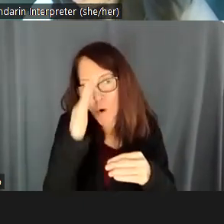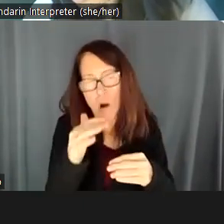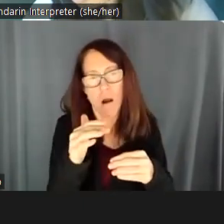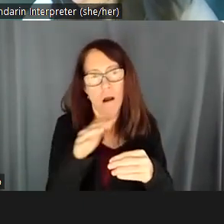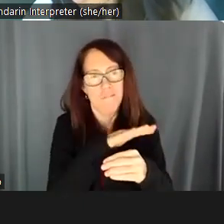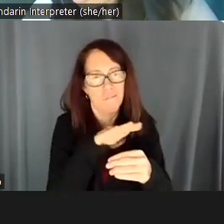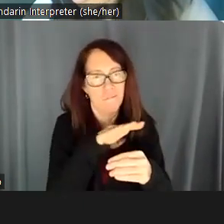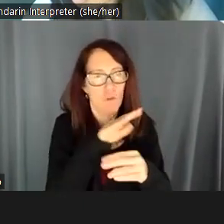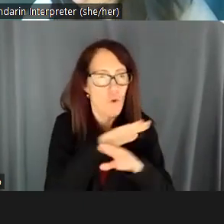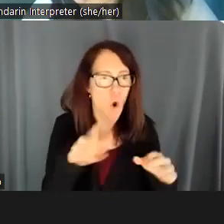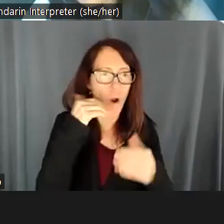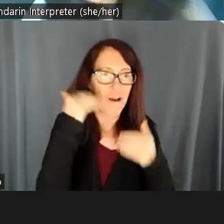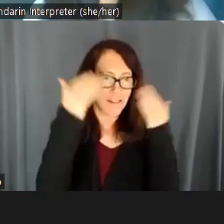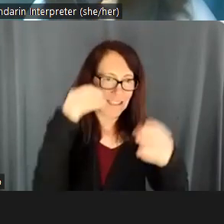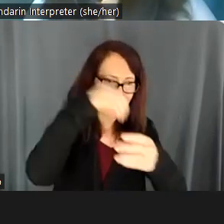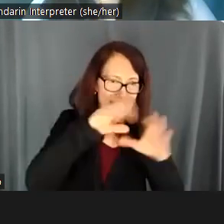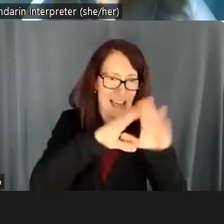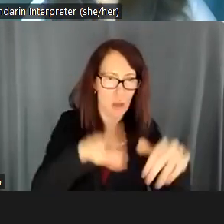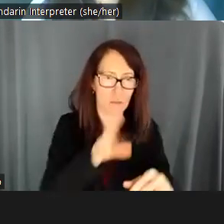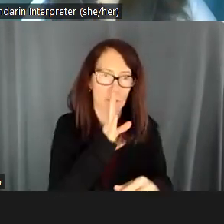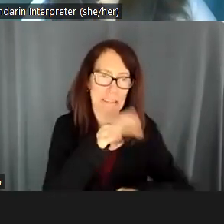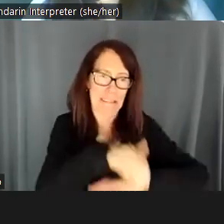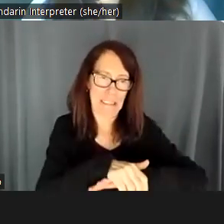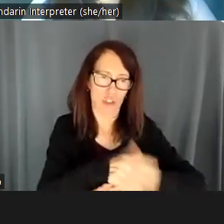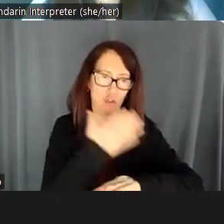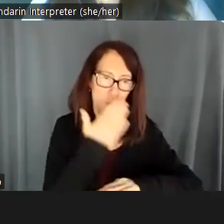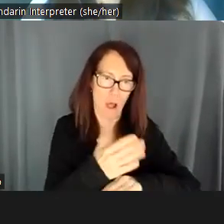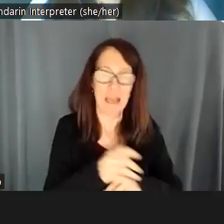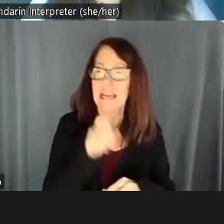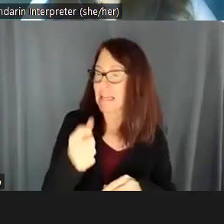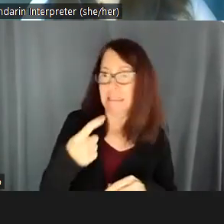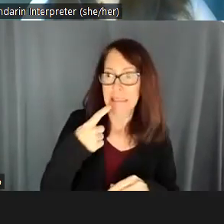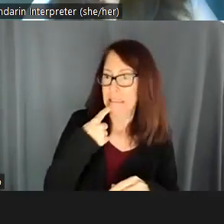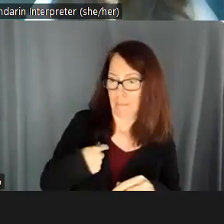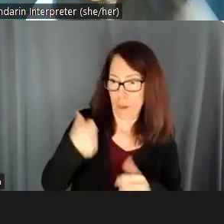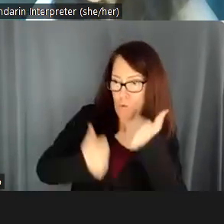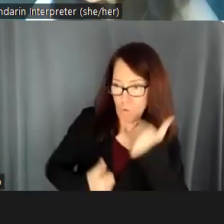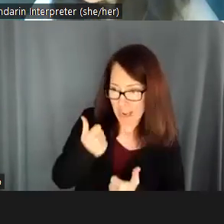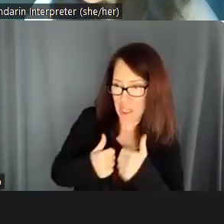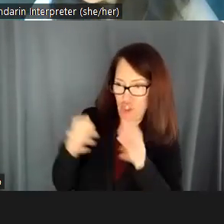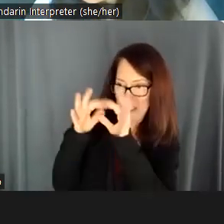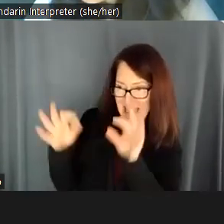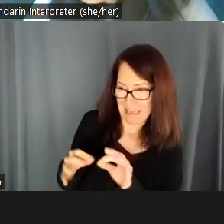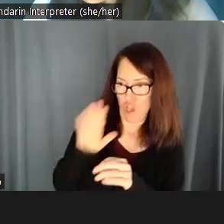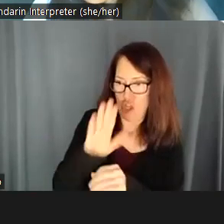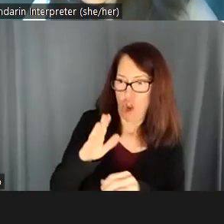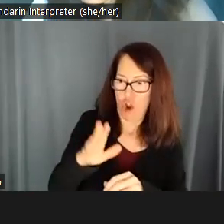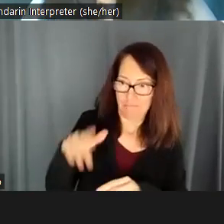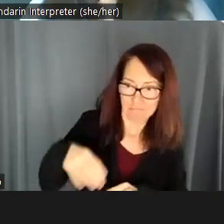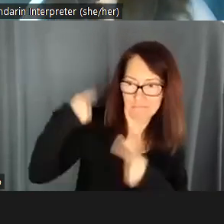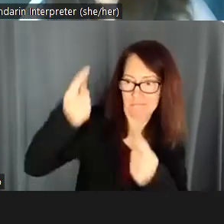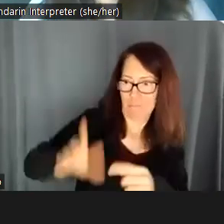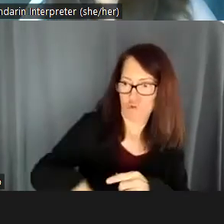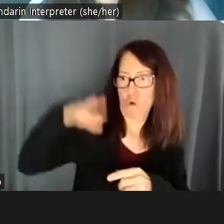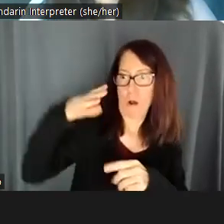speaks English very well. It doesn't tell you which language they don't speak. I mean, which is their native language, but, so that